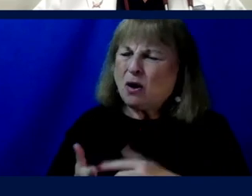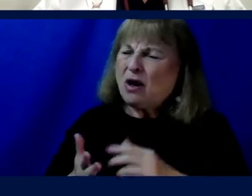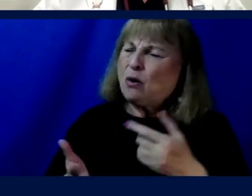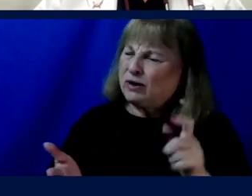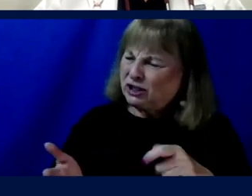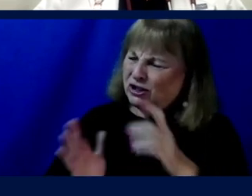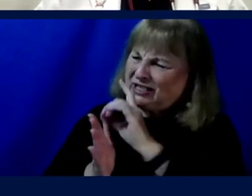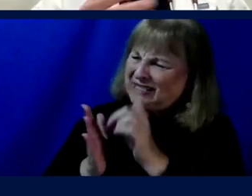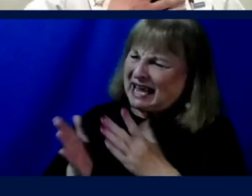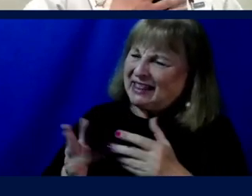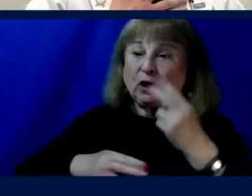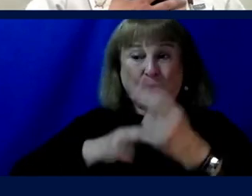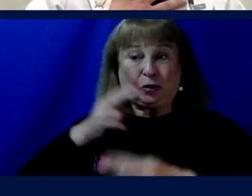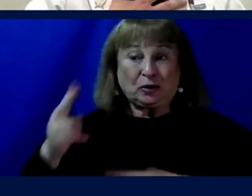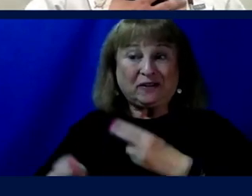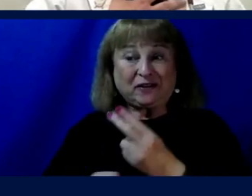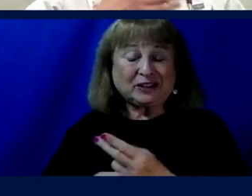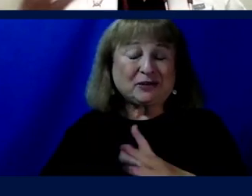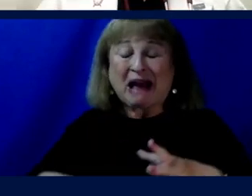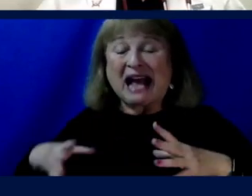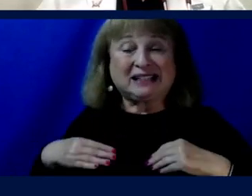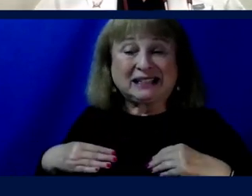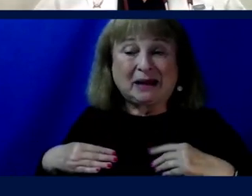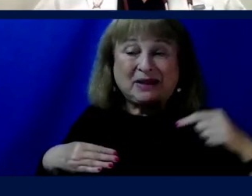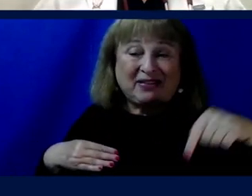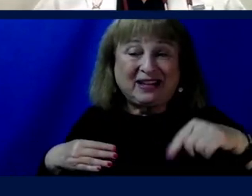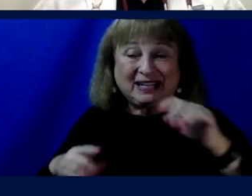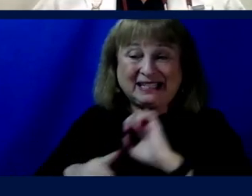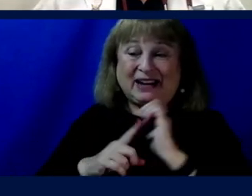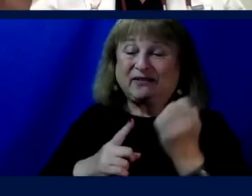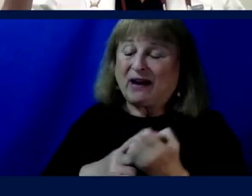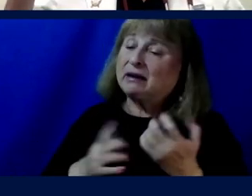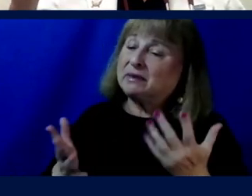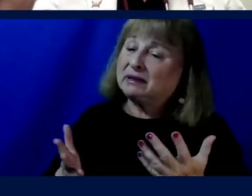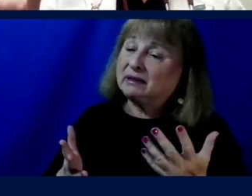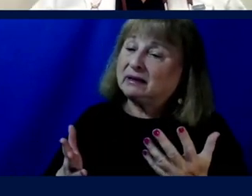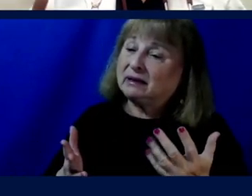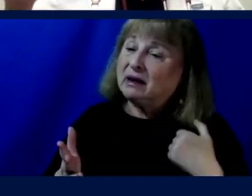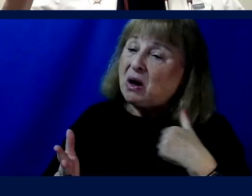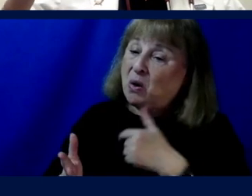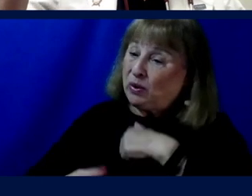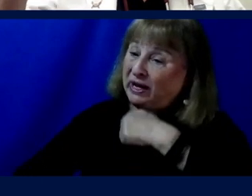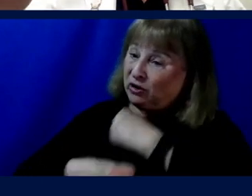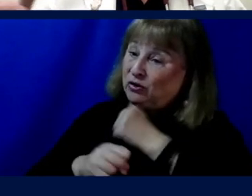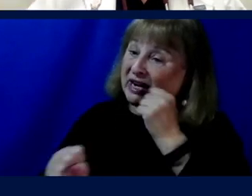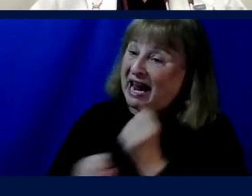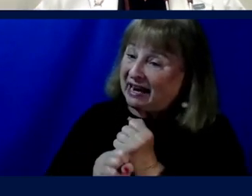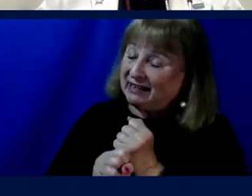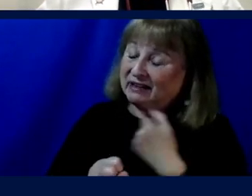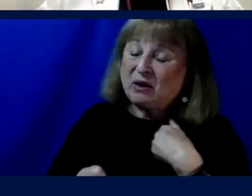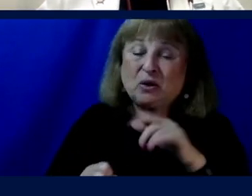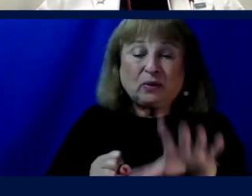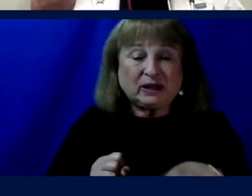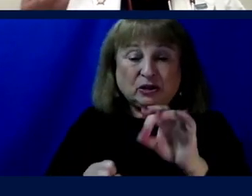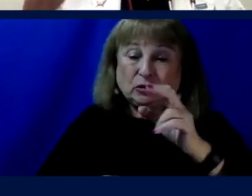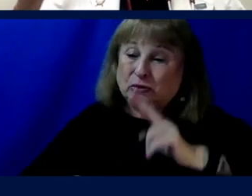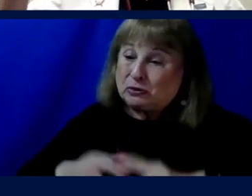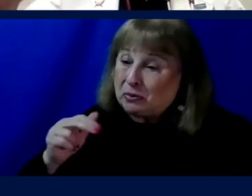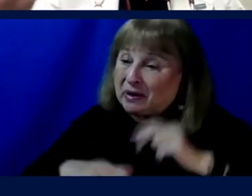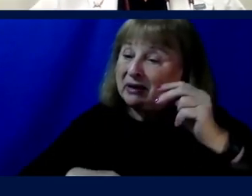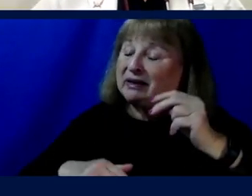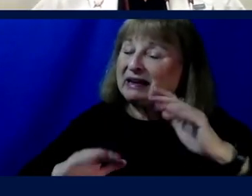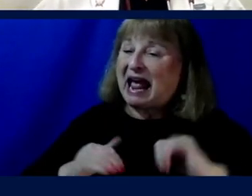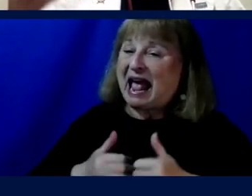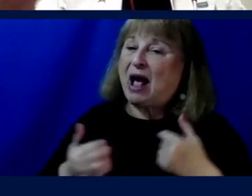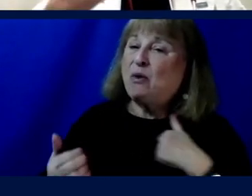things universally. Let's accept the fact that this environment is an environment that we created. We choose to build it the